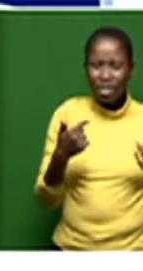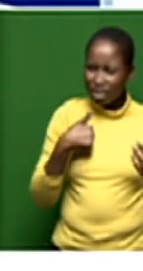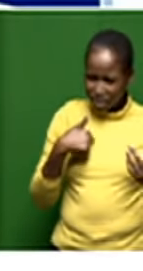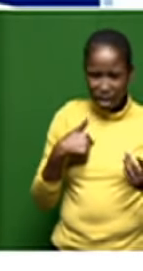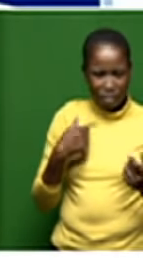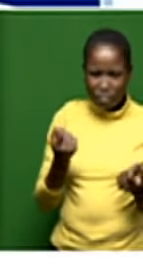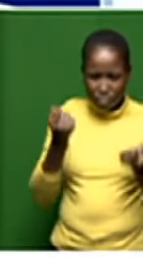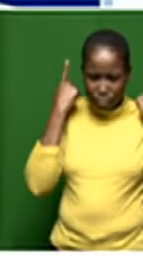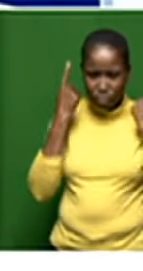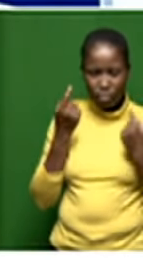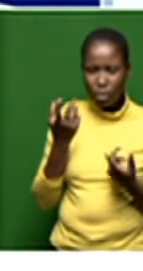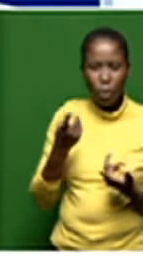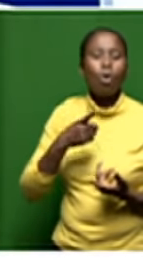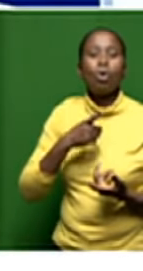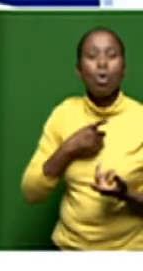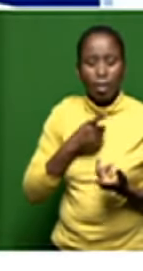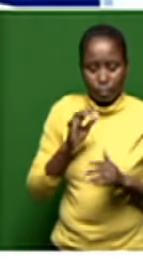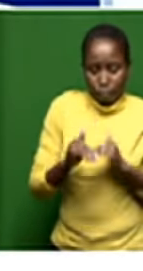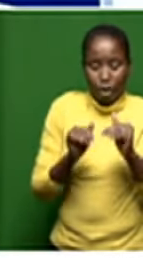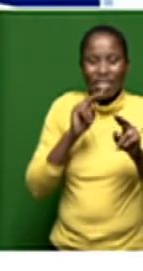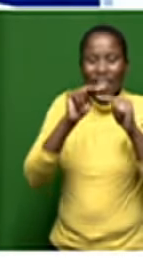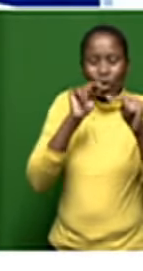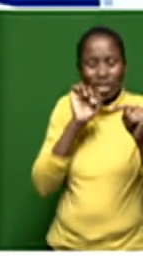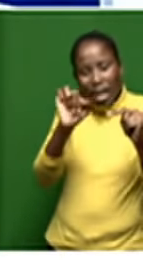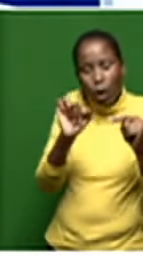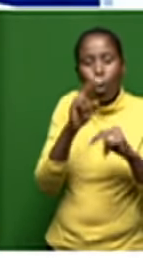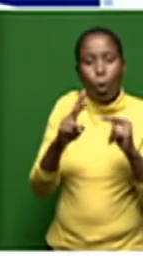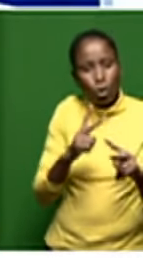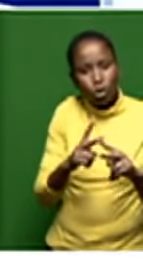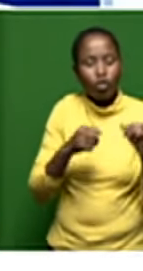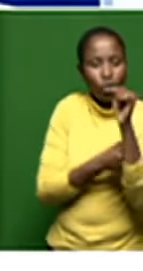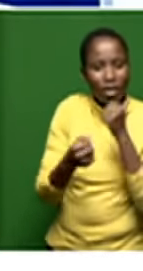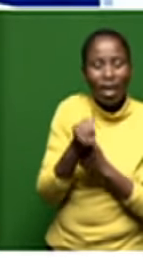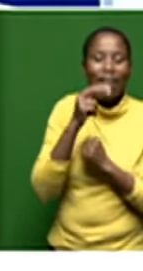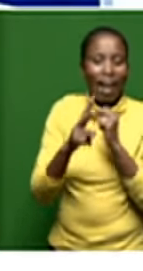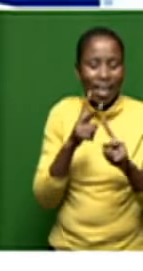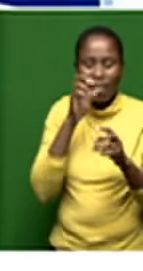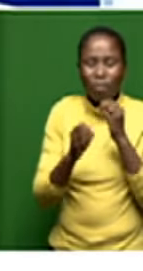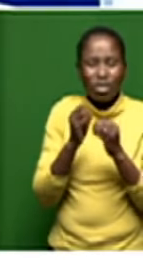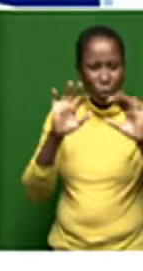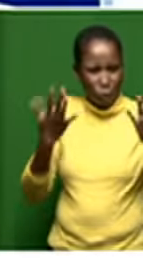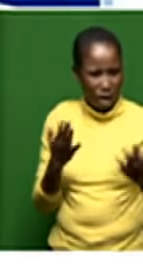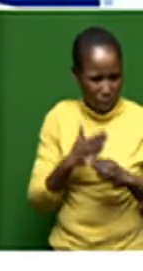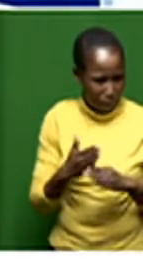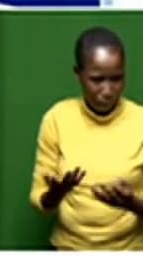thinking was at the time of negotiation and restructuring about how that would work